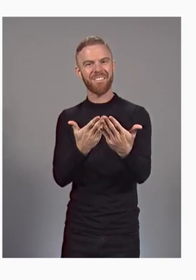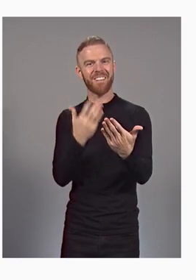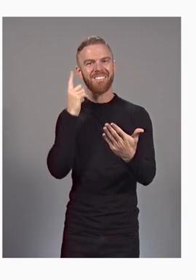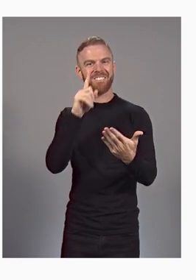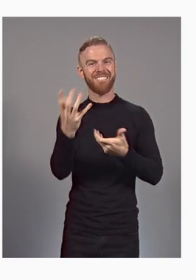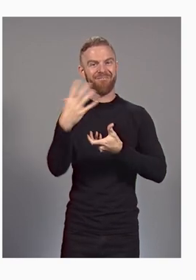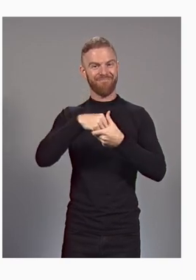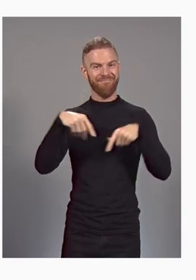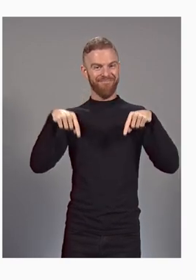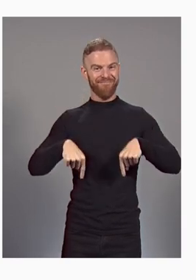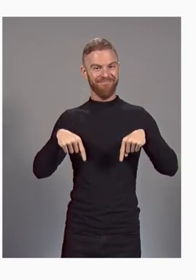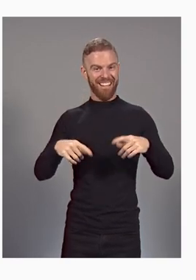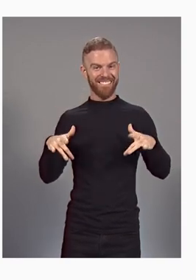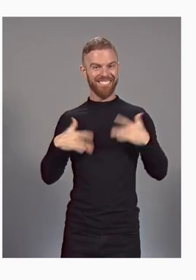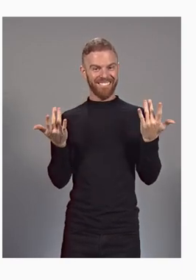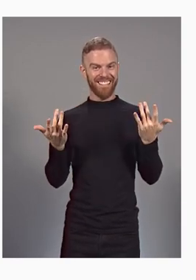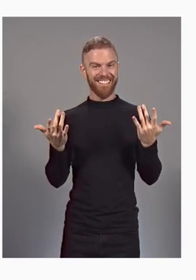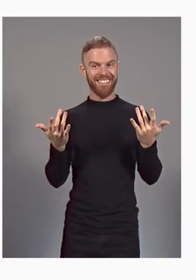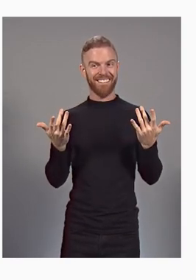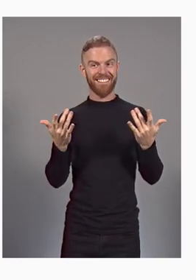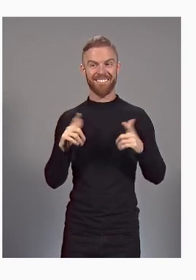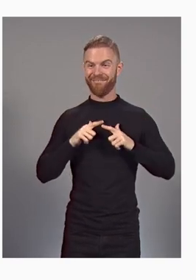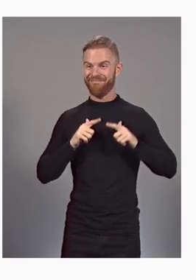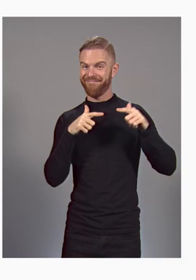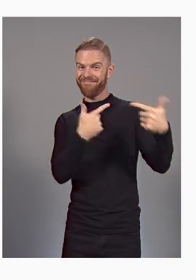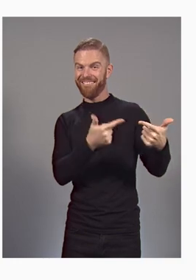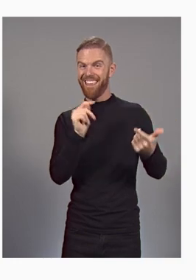all for being part of Cloud Next, and back to you, Thomas.